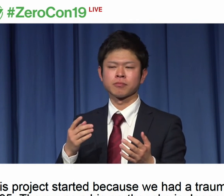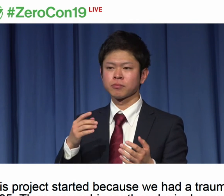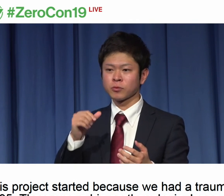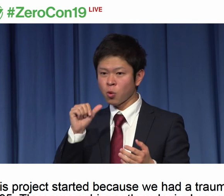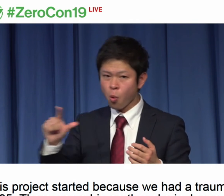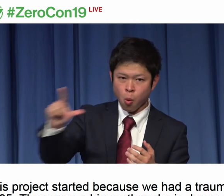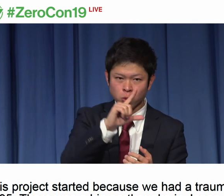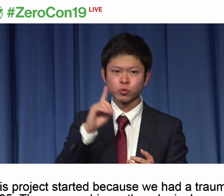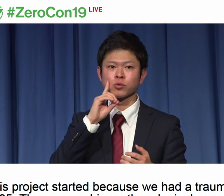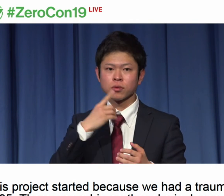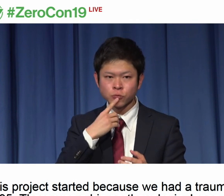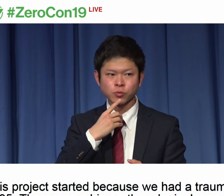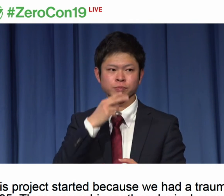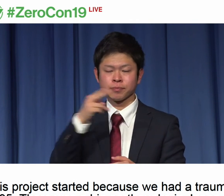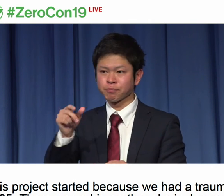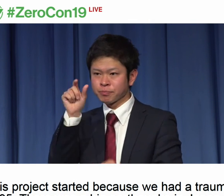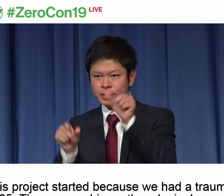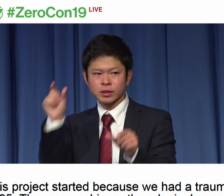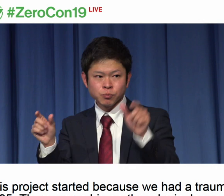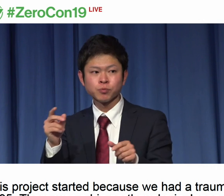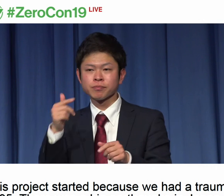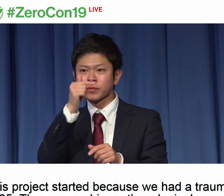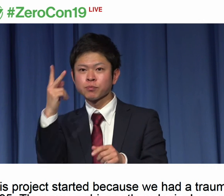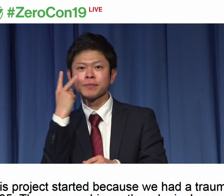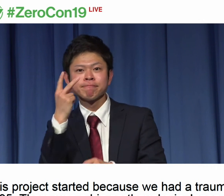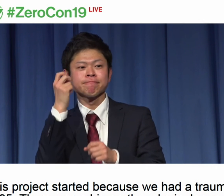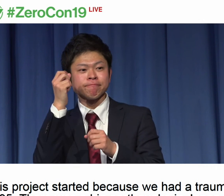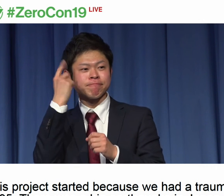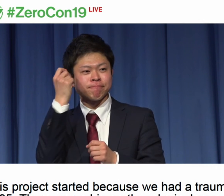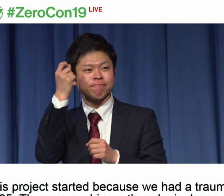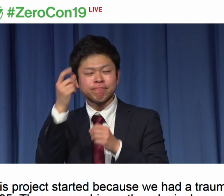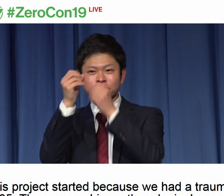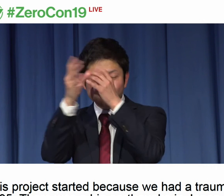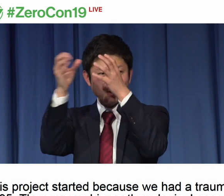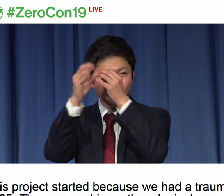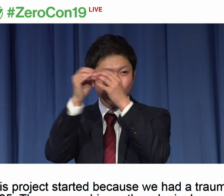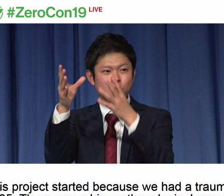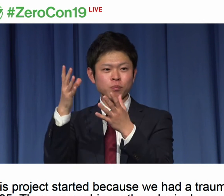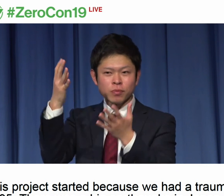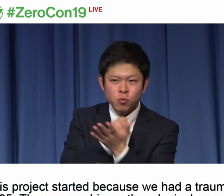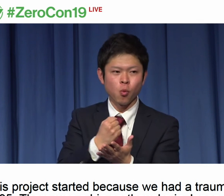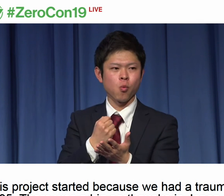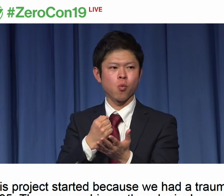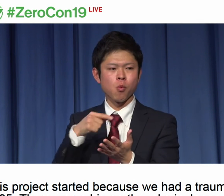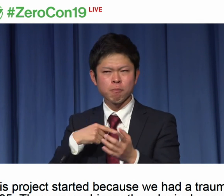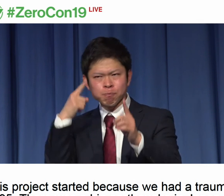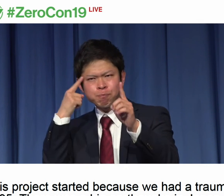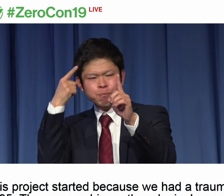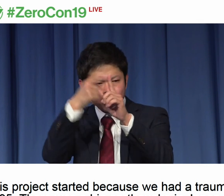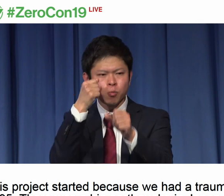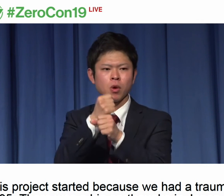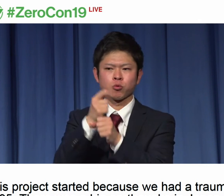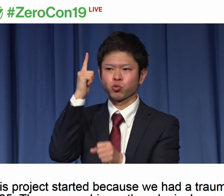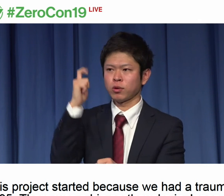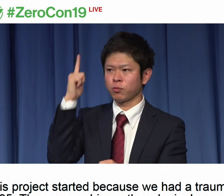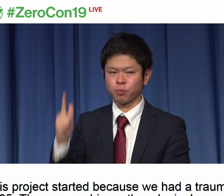So we had the idea to give